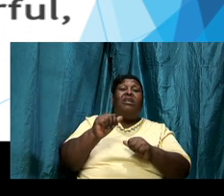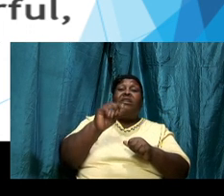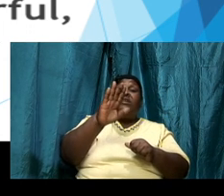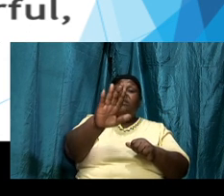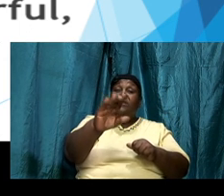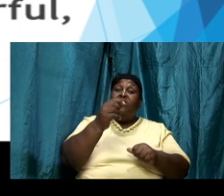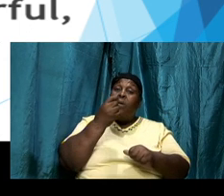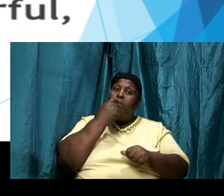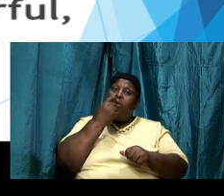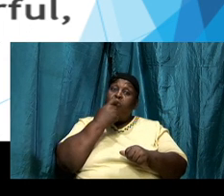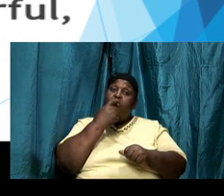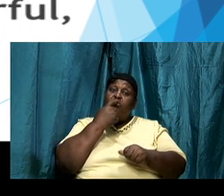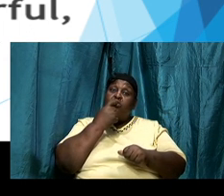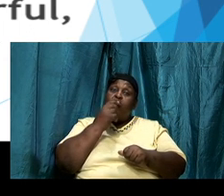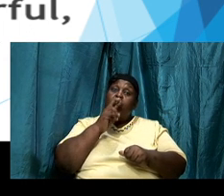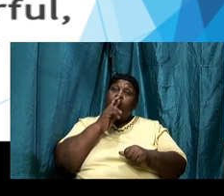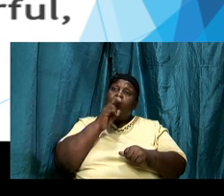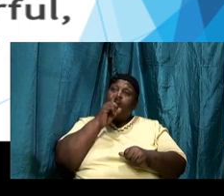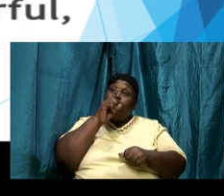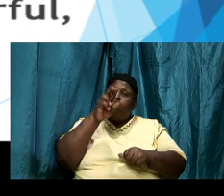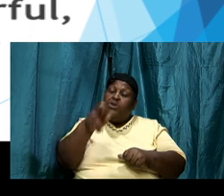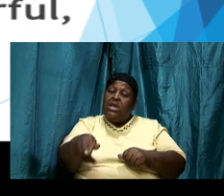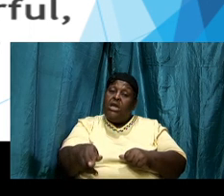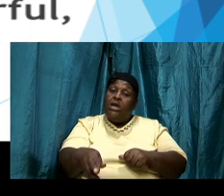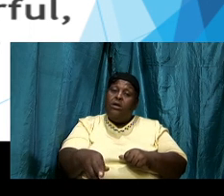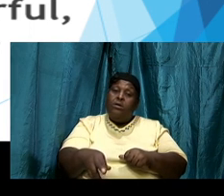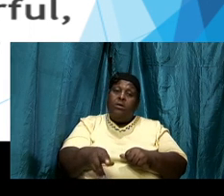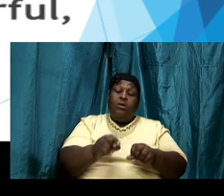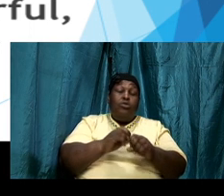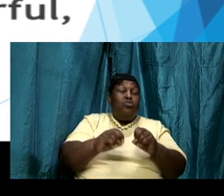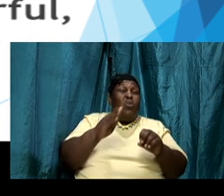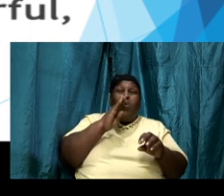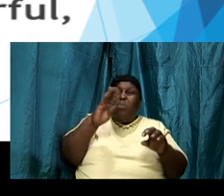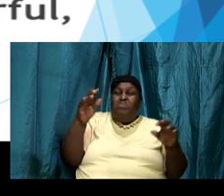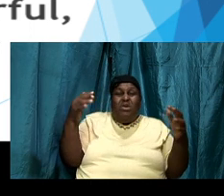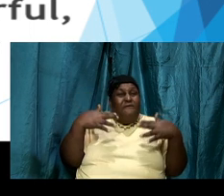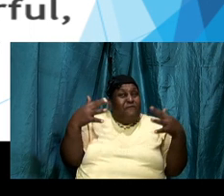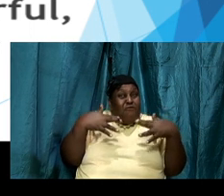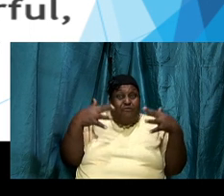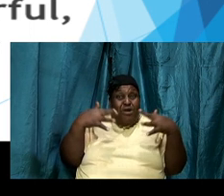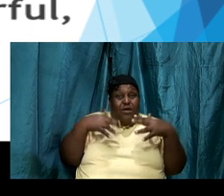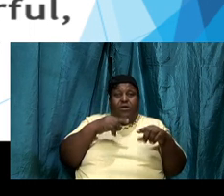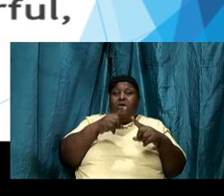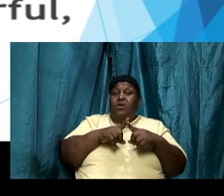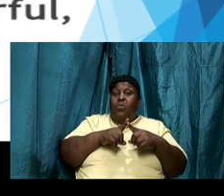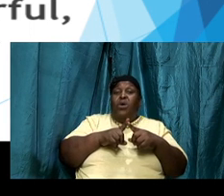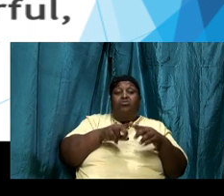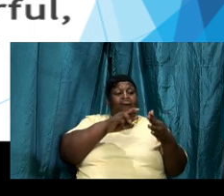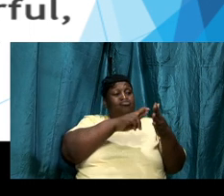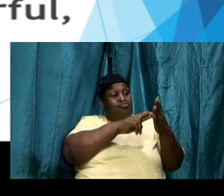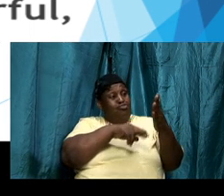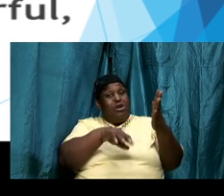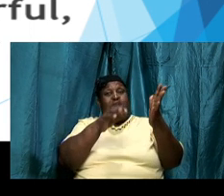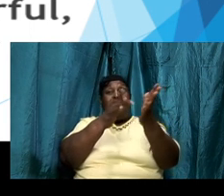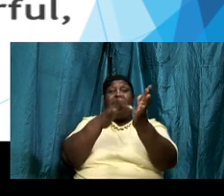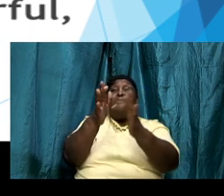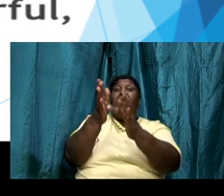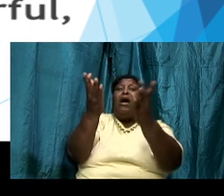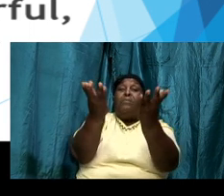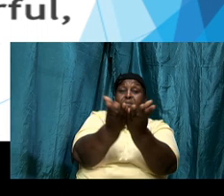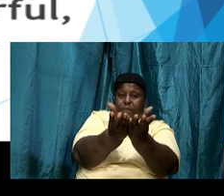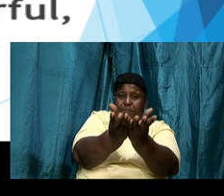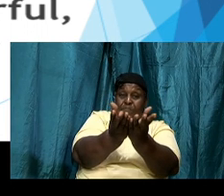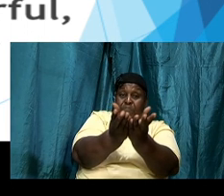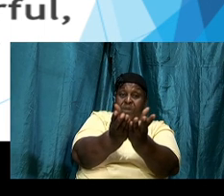don't be afraid when we are reading to open our mouths and read the Lord is my